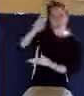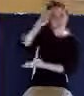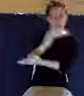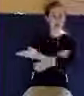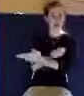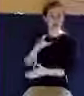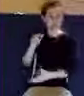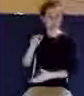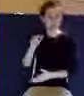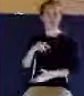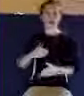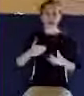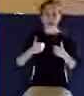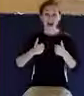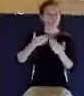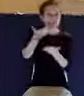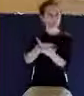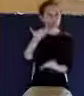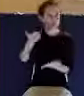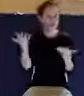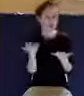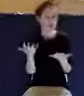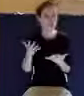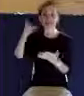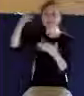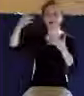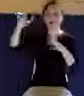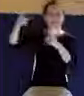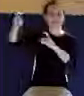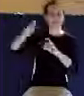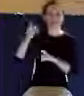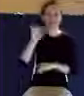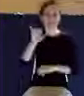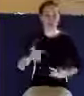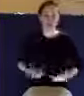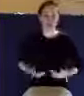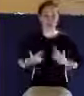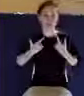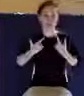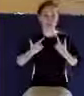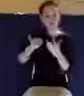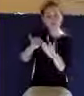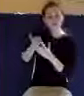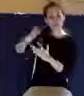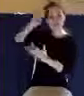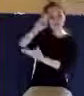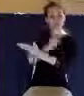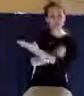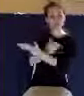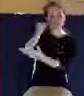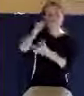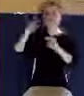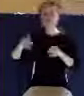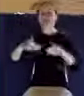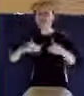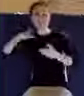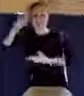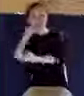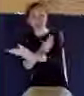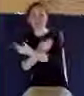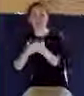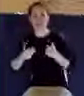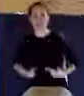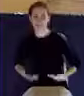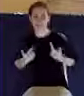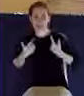to us eternal life, and this life is in his Son. And he that hath the Son hath life, and he that hath not the Son of